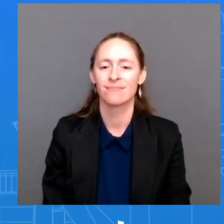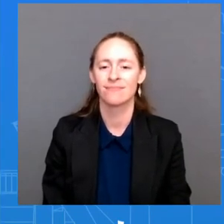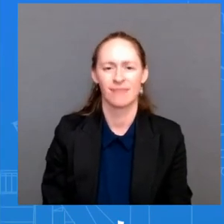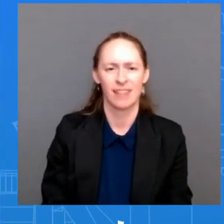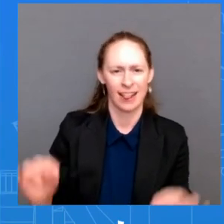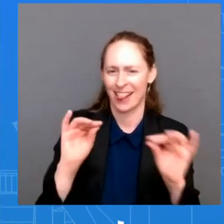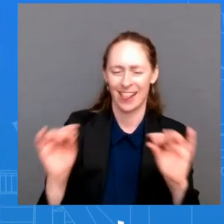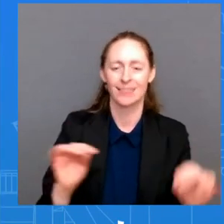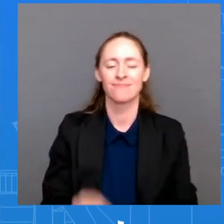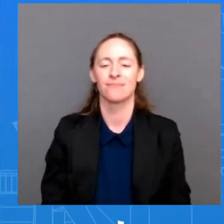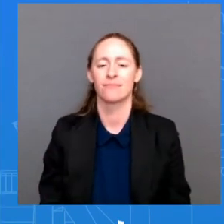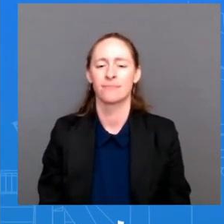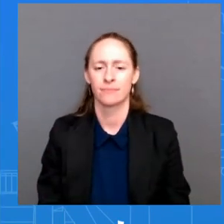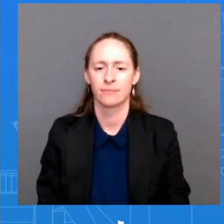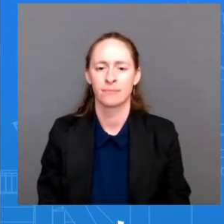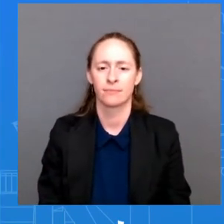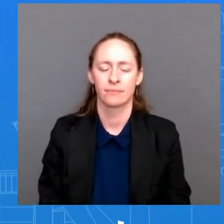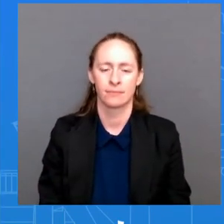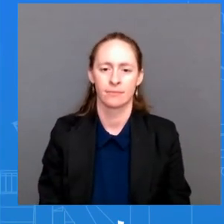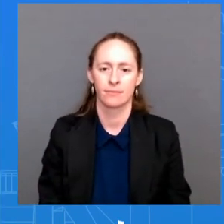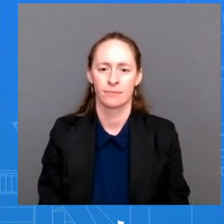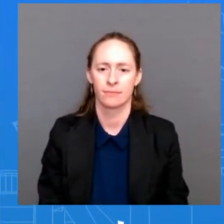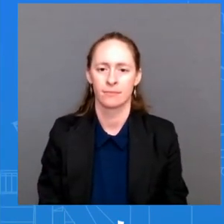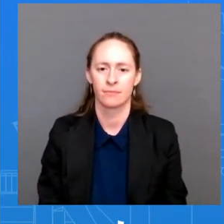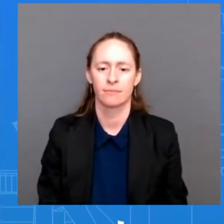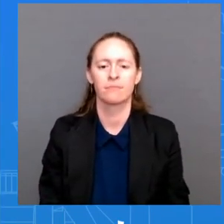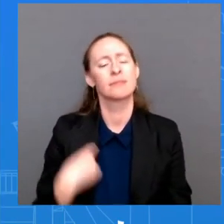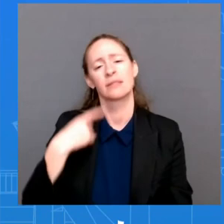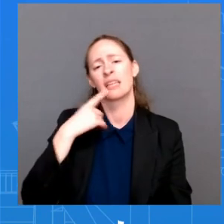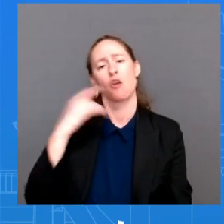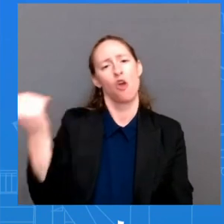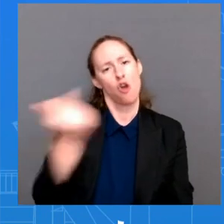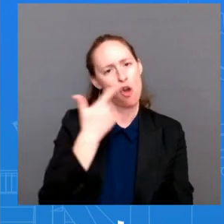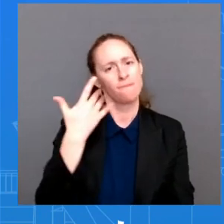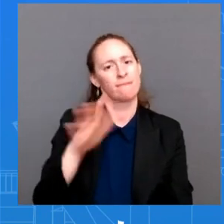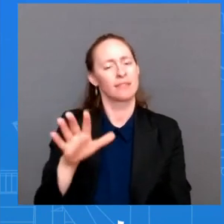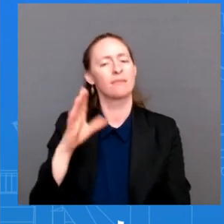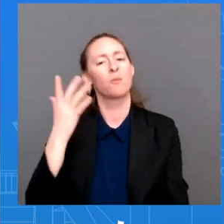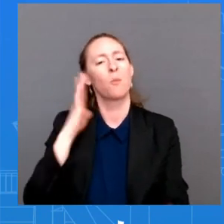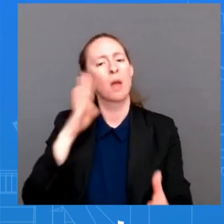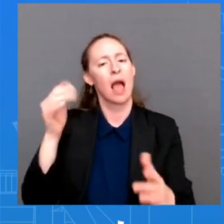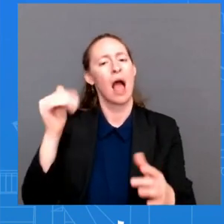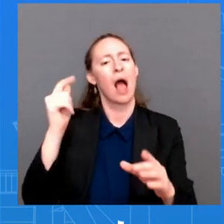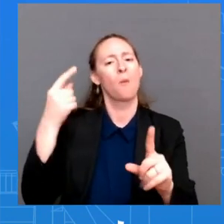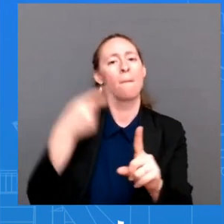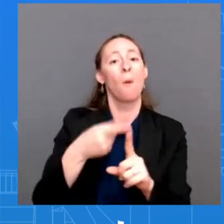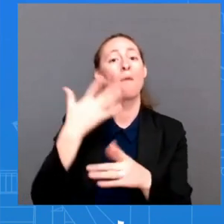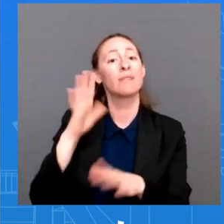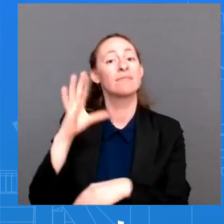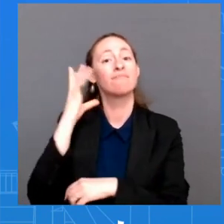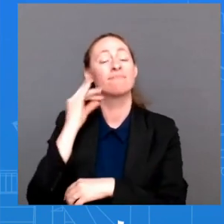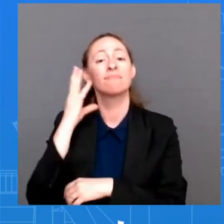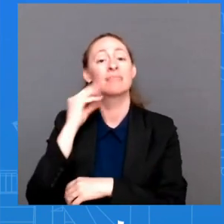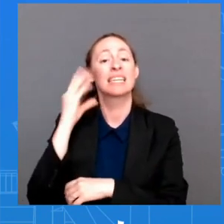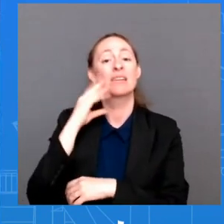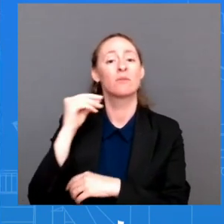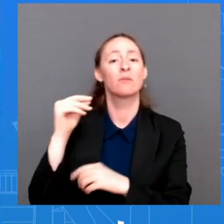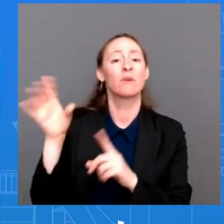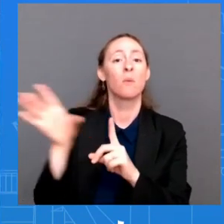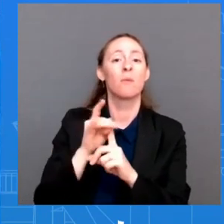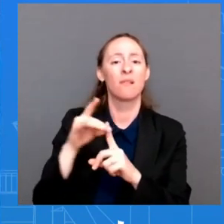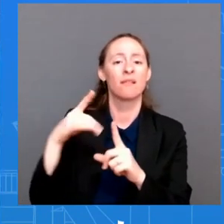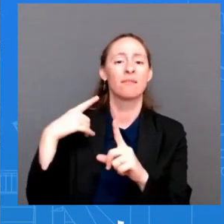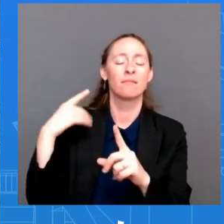us have had coveted many of us have had coveted before and they tend to be lingering symptoms and that's what i'm talking about so president is